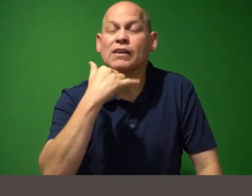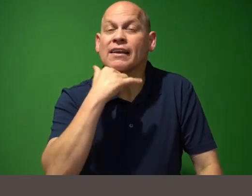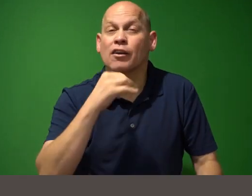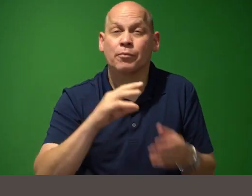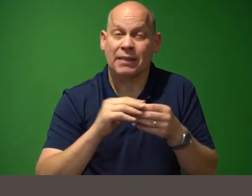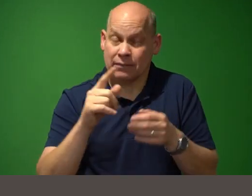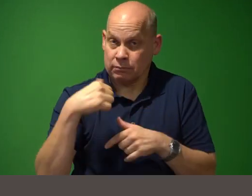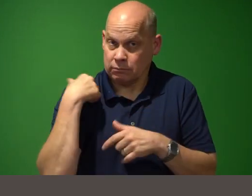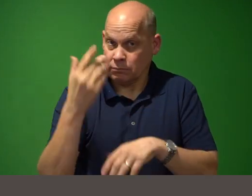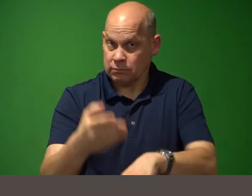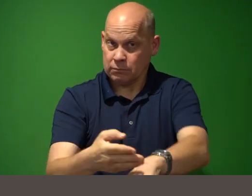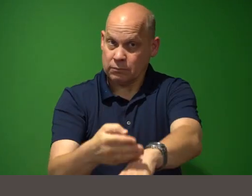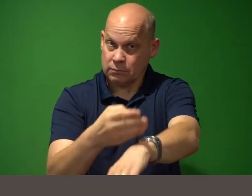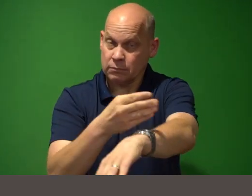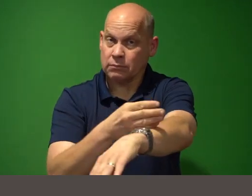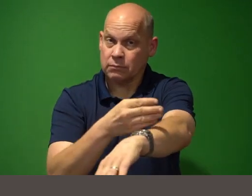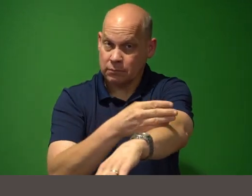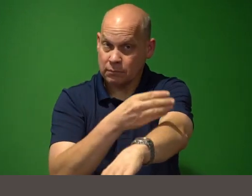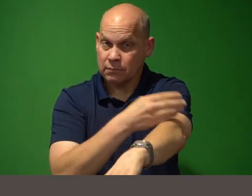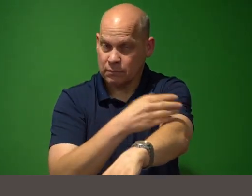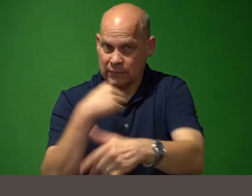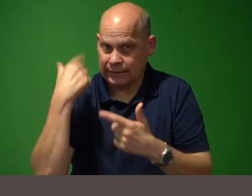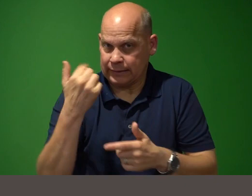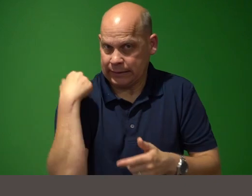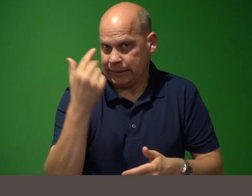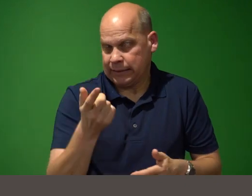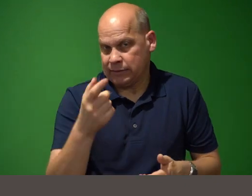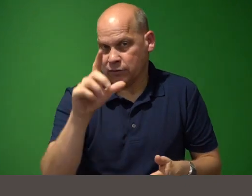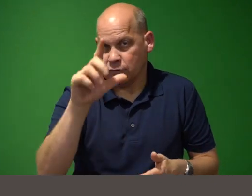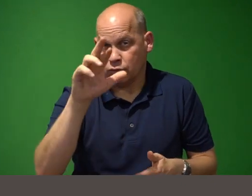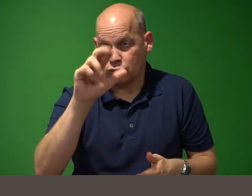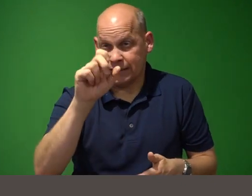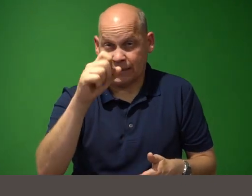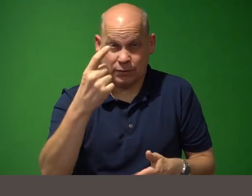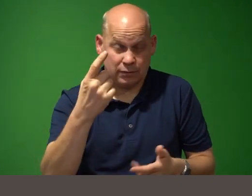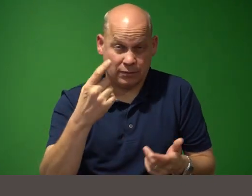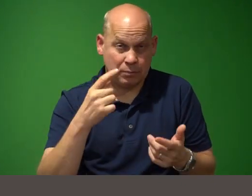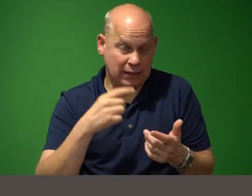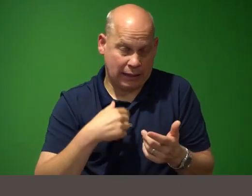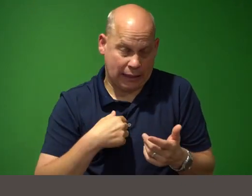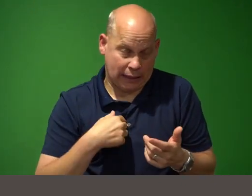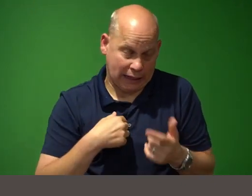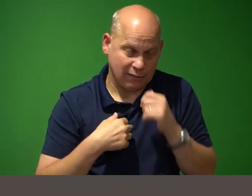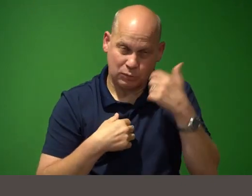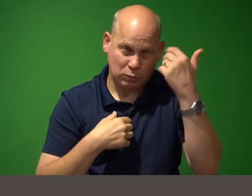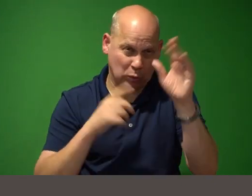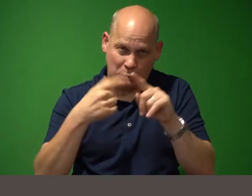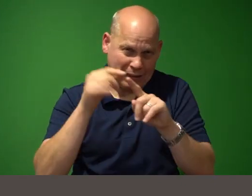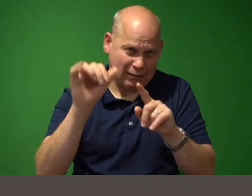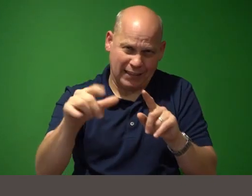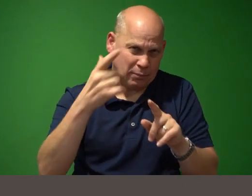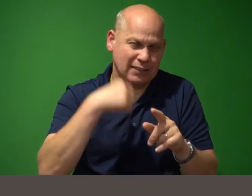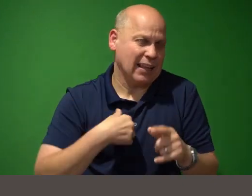over the last release or two i wouldn't know because i don't make errors when i code at all